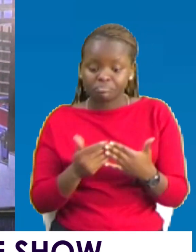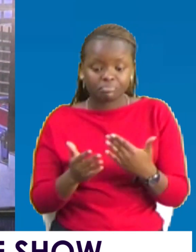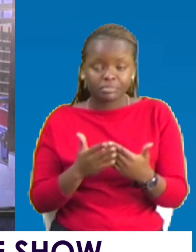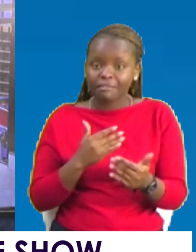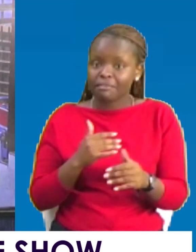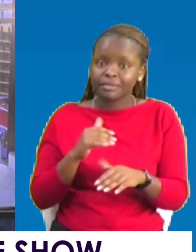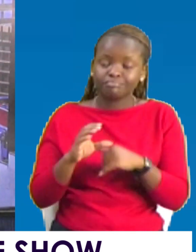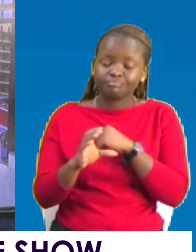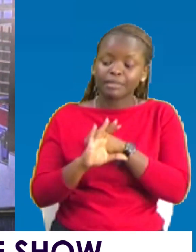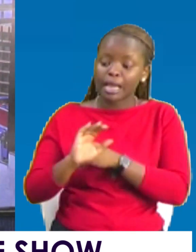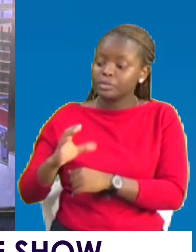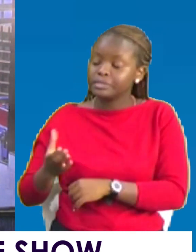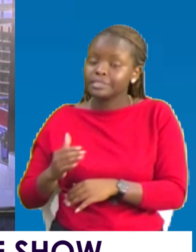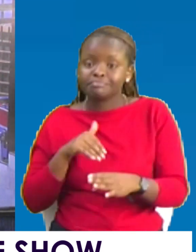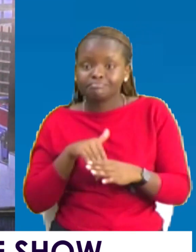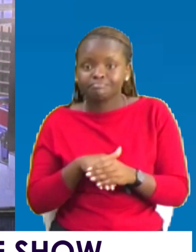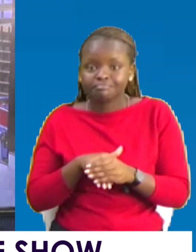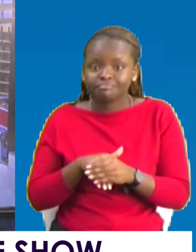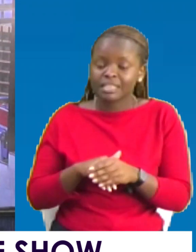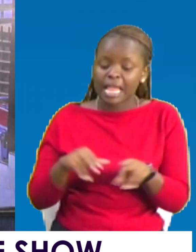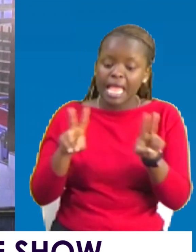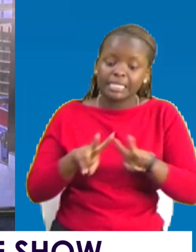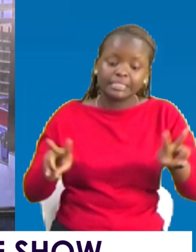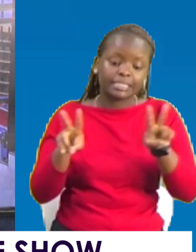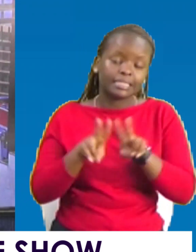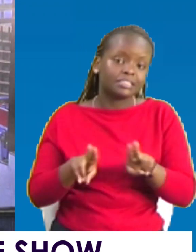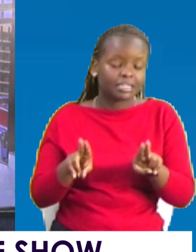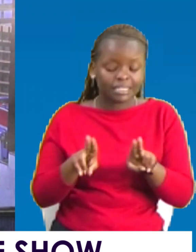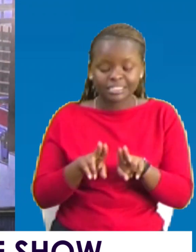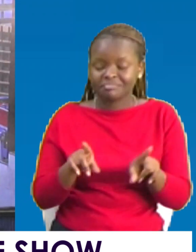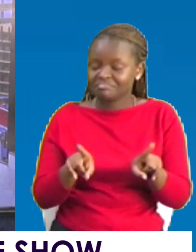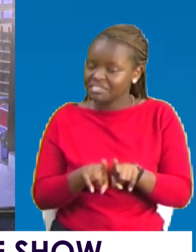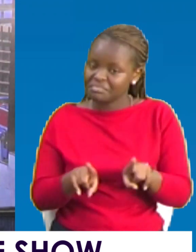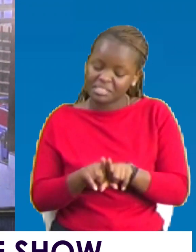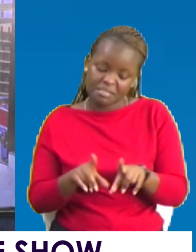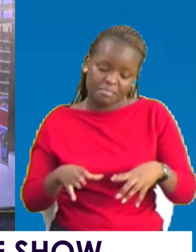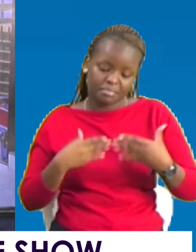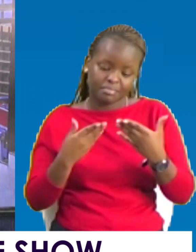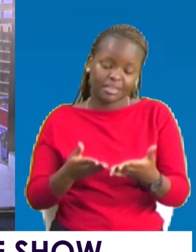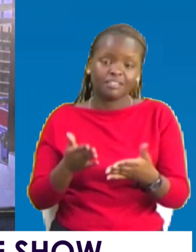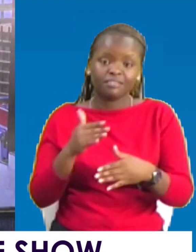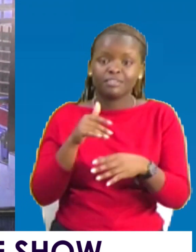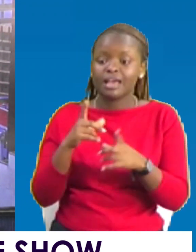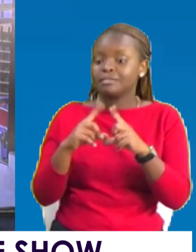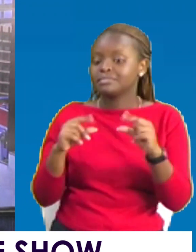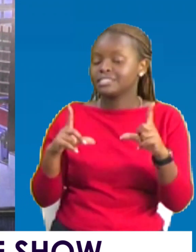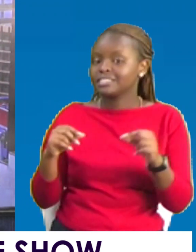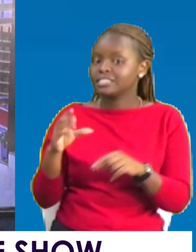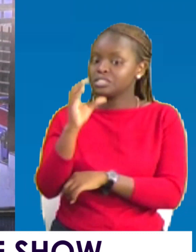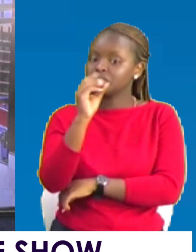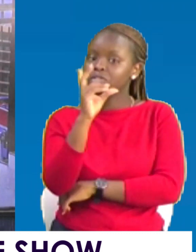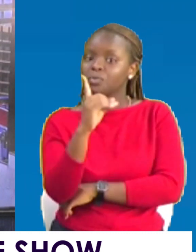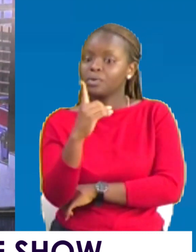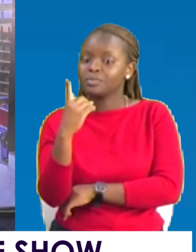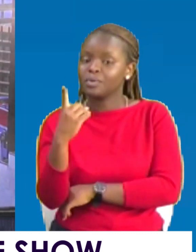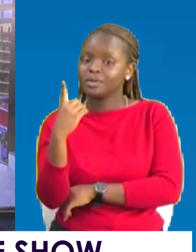this country you are in or even internationally. You can give us a text 0111